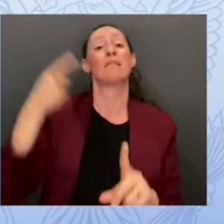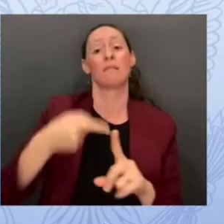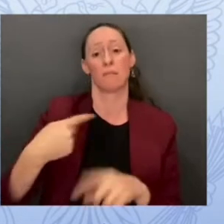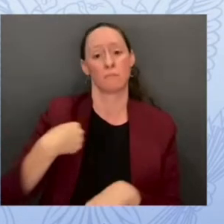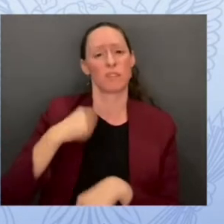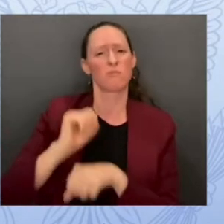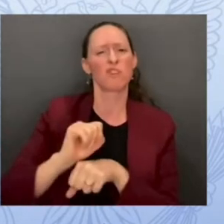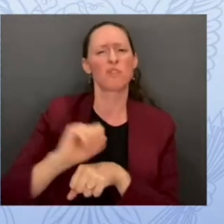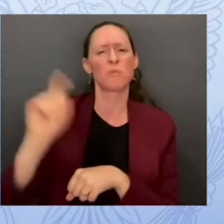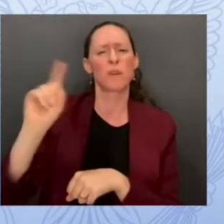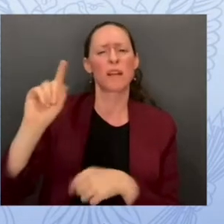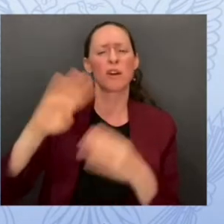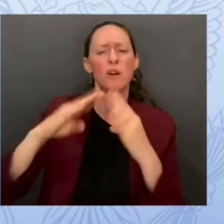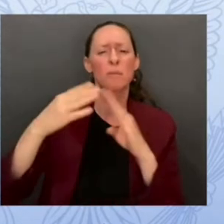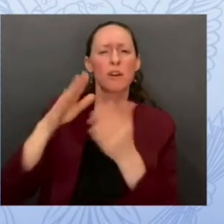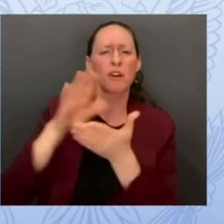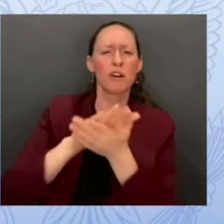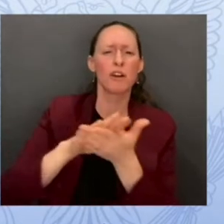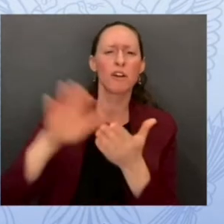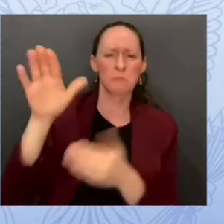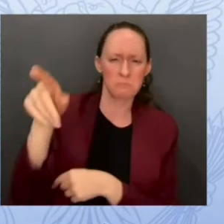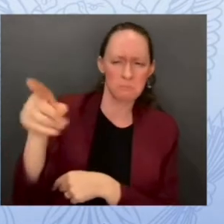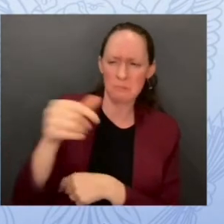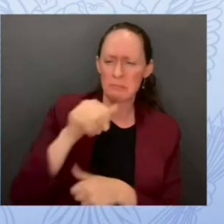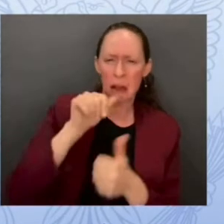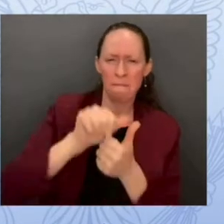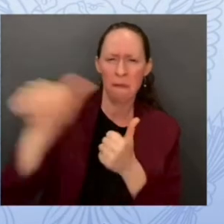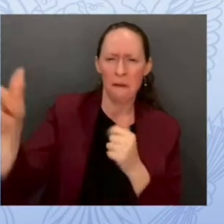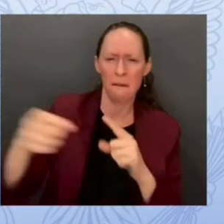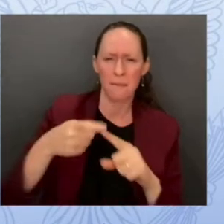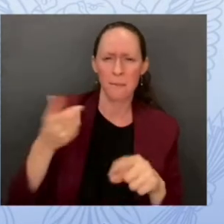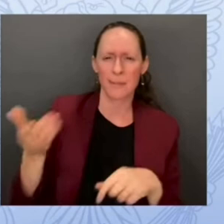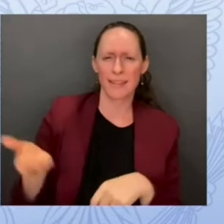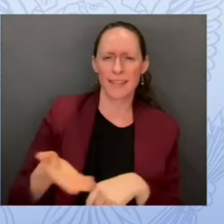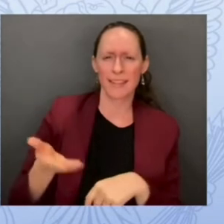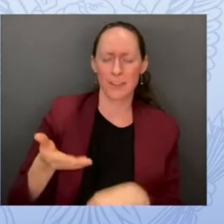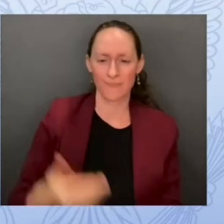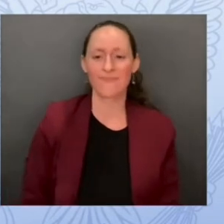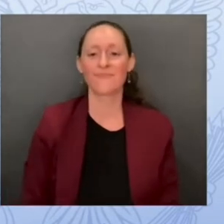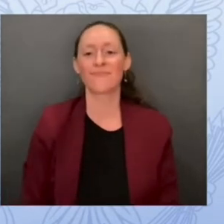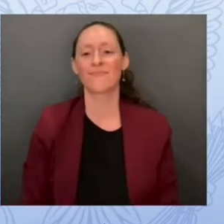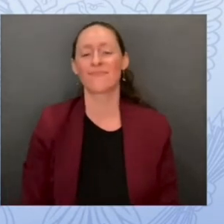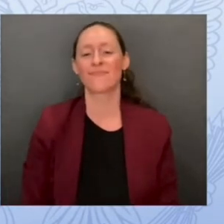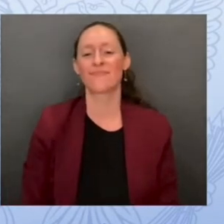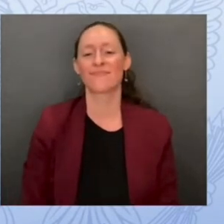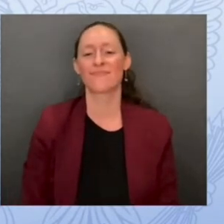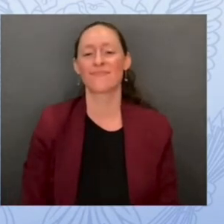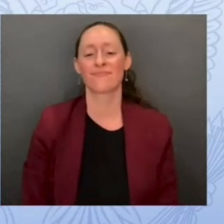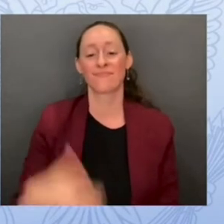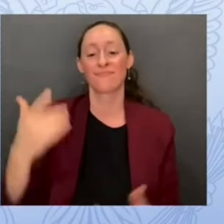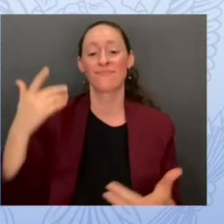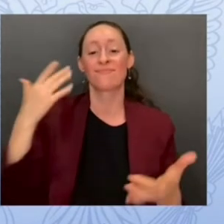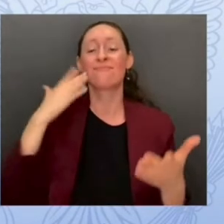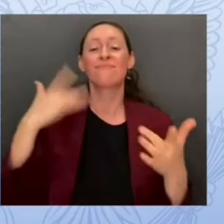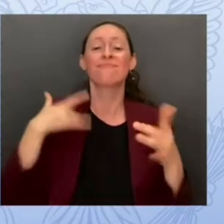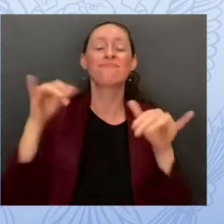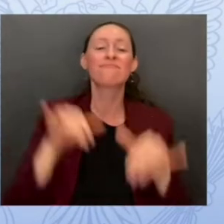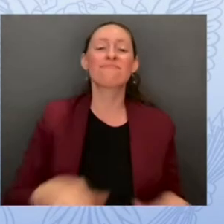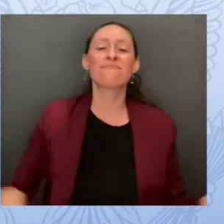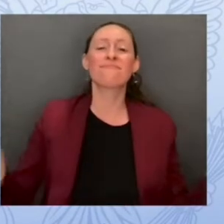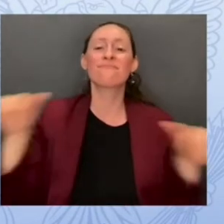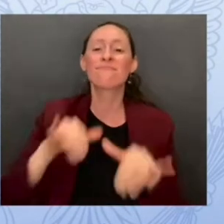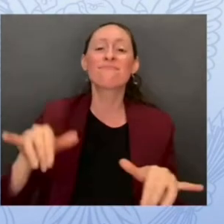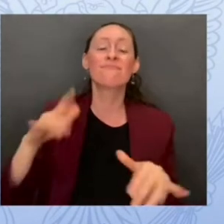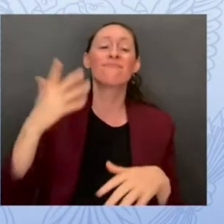and right now we're you know educators are in the final weeks of those summer breaks you know where they the